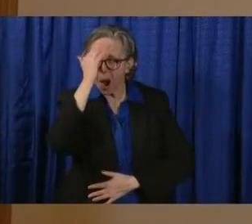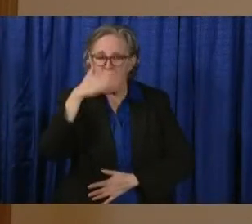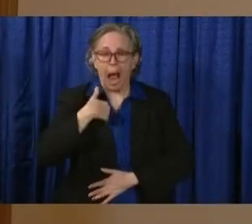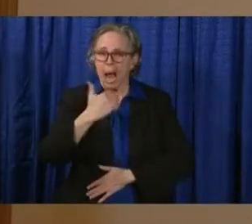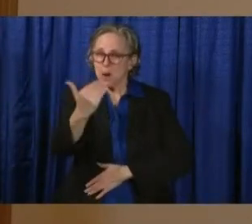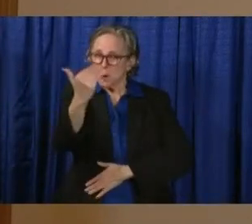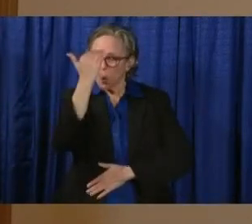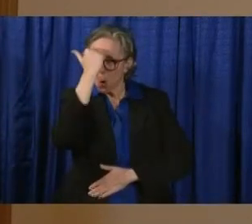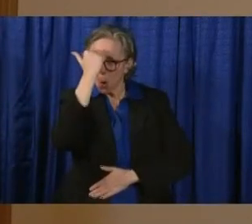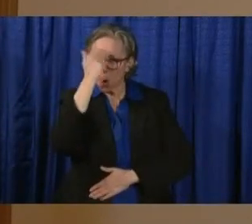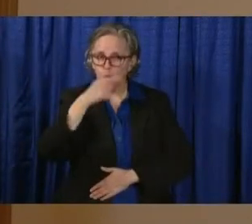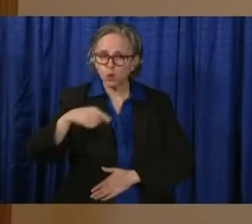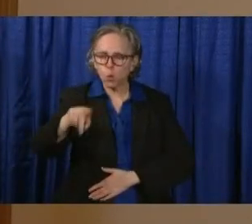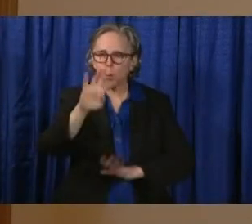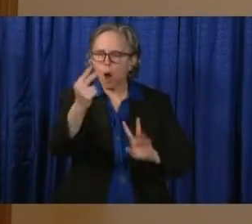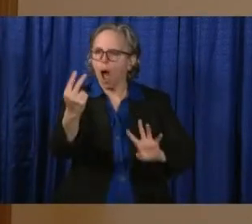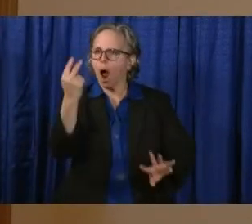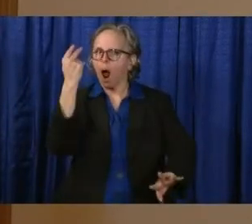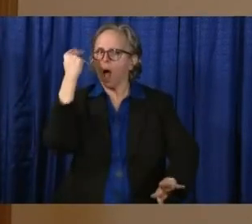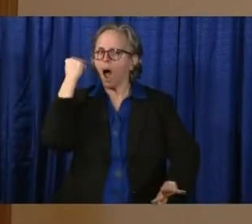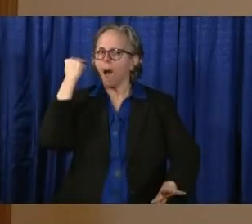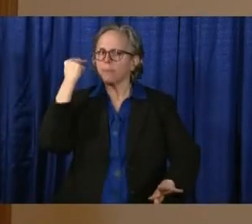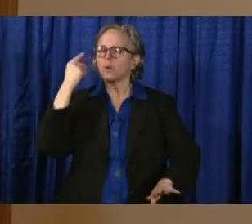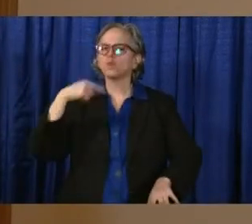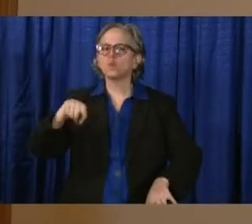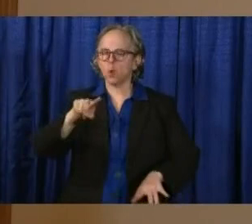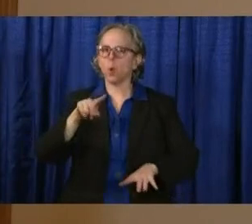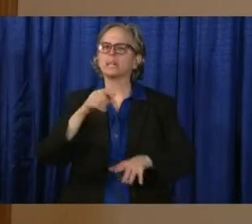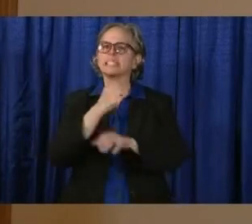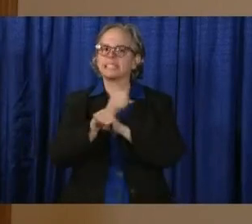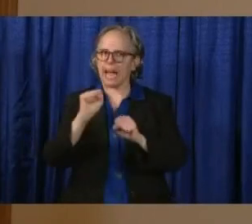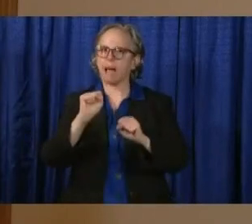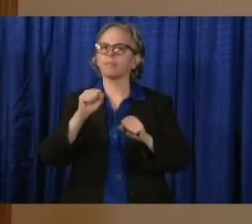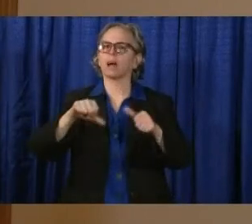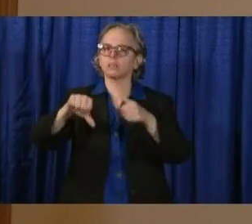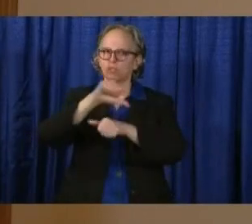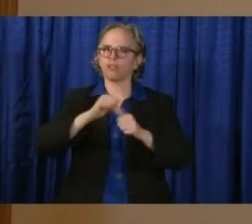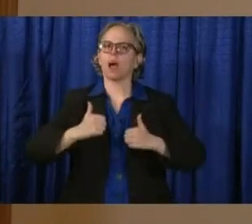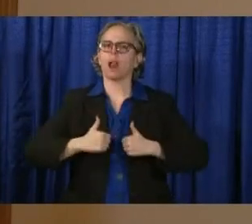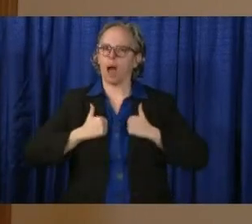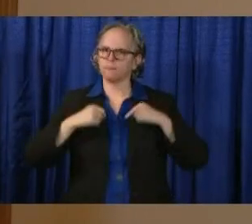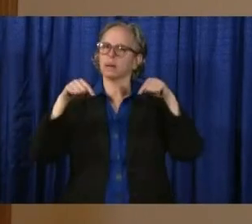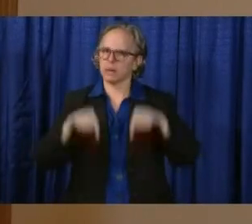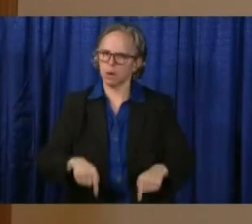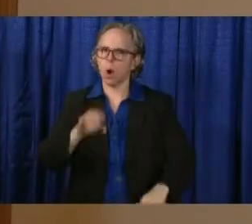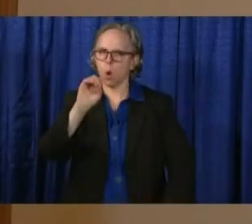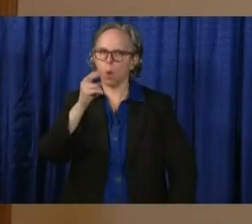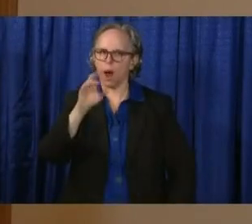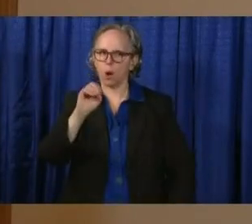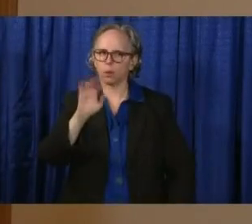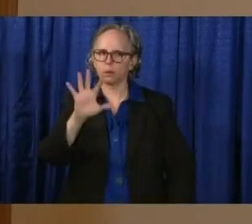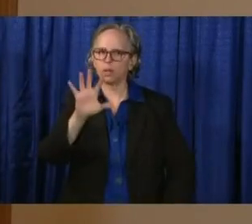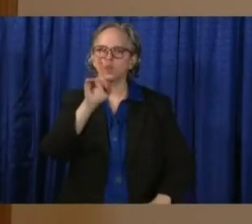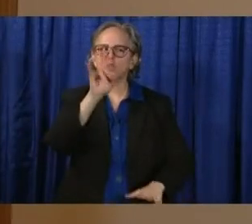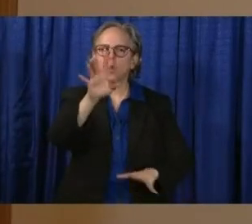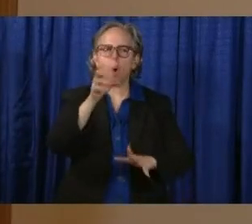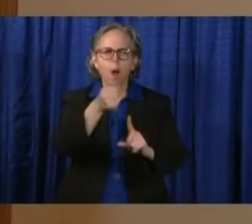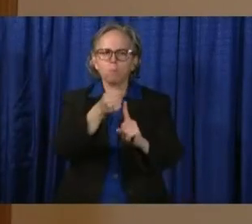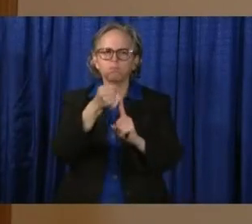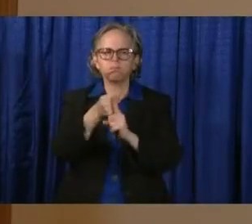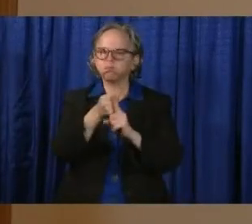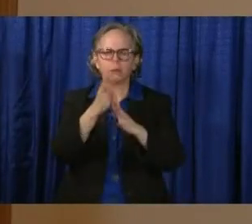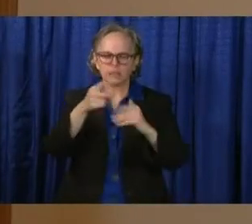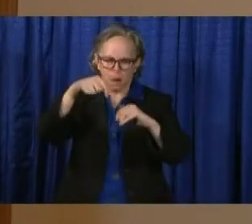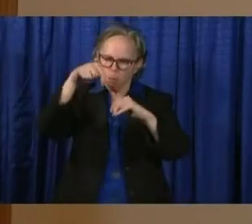know that you helped save each other in this state. The impact is profound, more than I'd